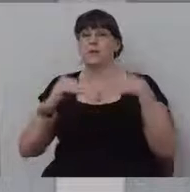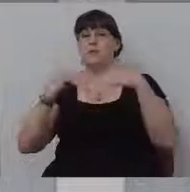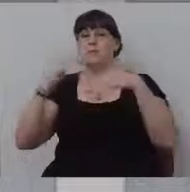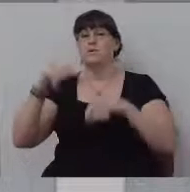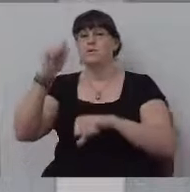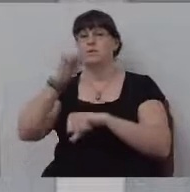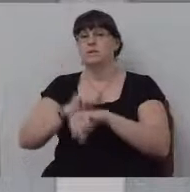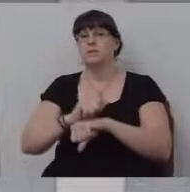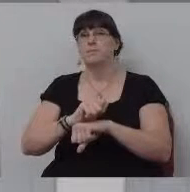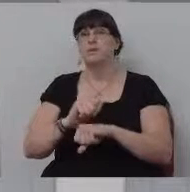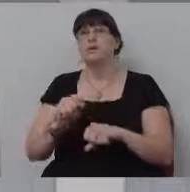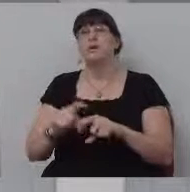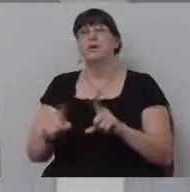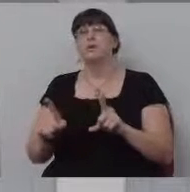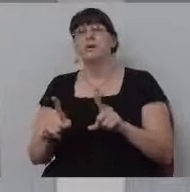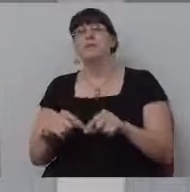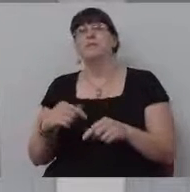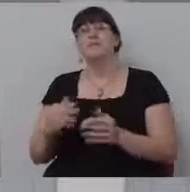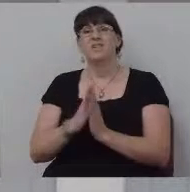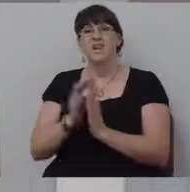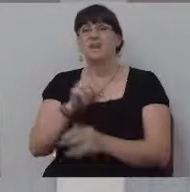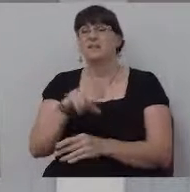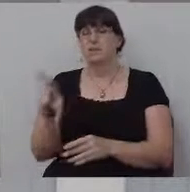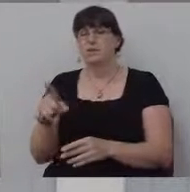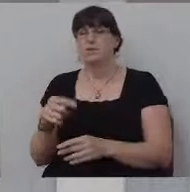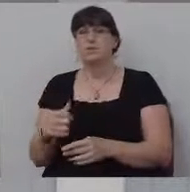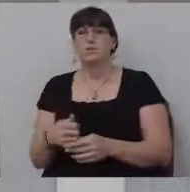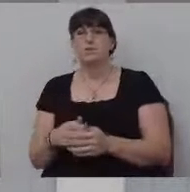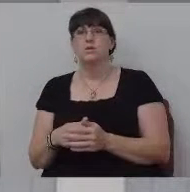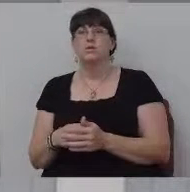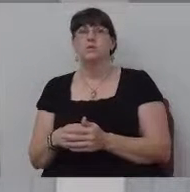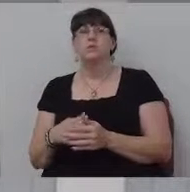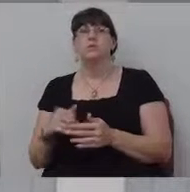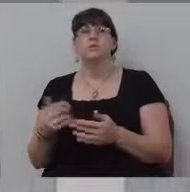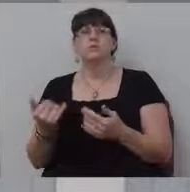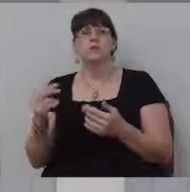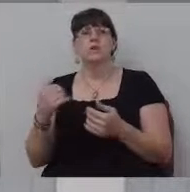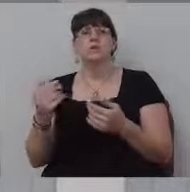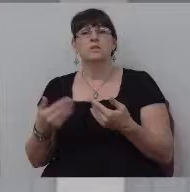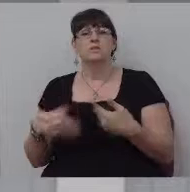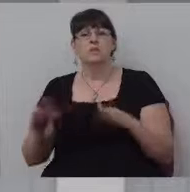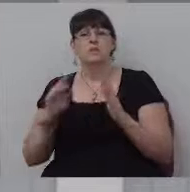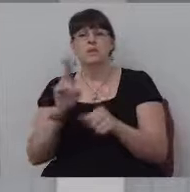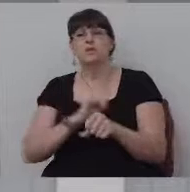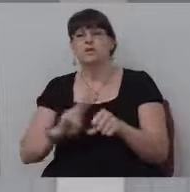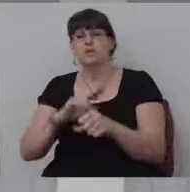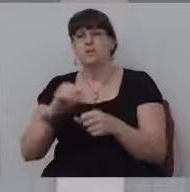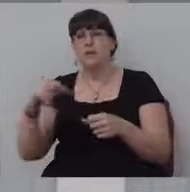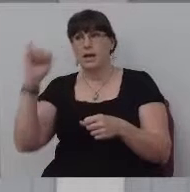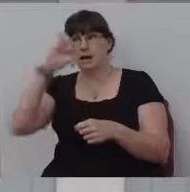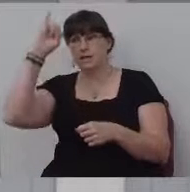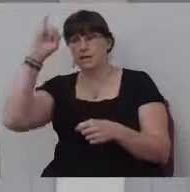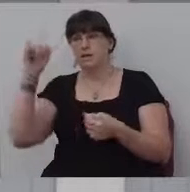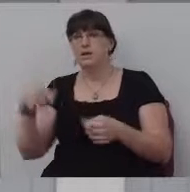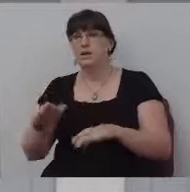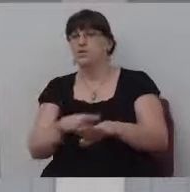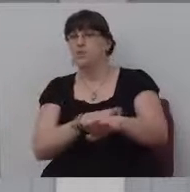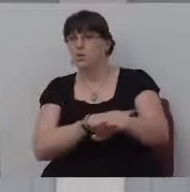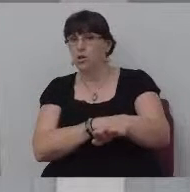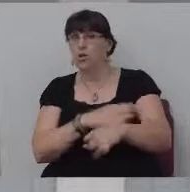you, if you will, to, to let me, um, let me play with that idea of a long journey a little bit